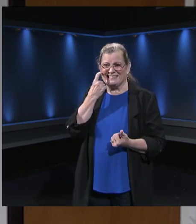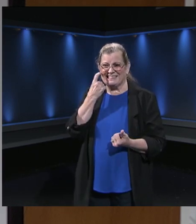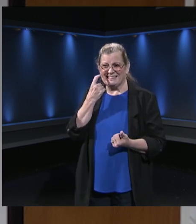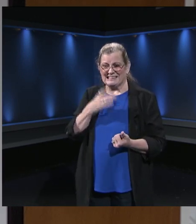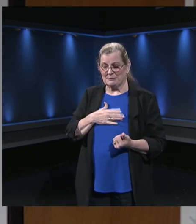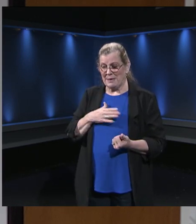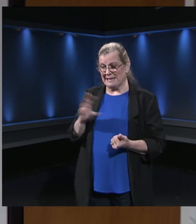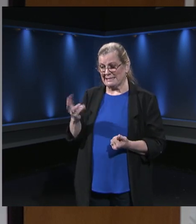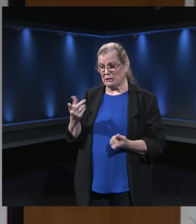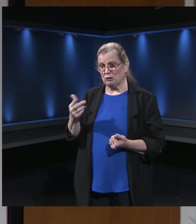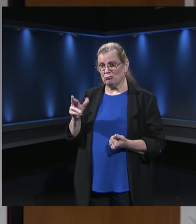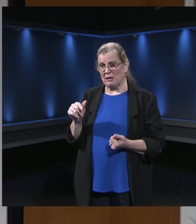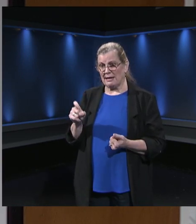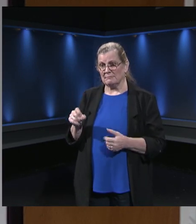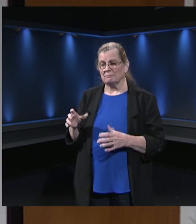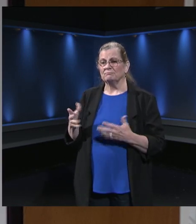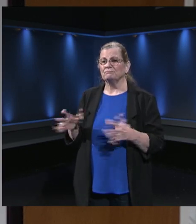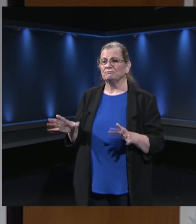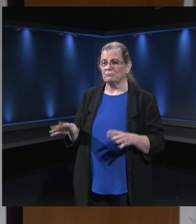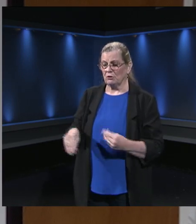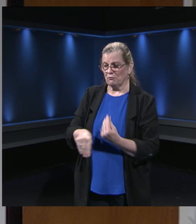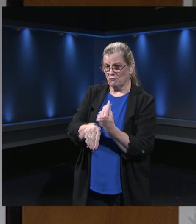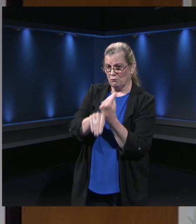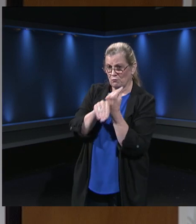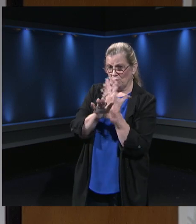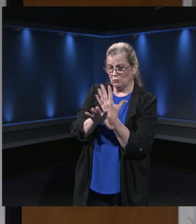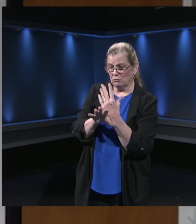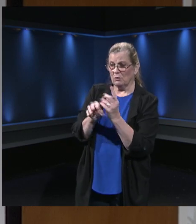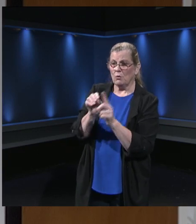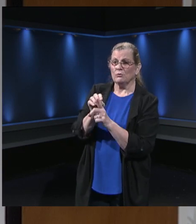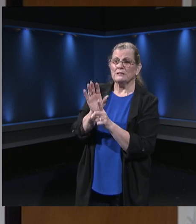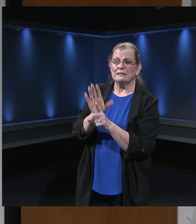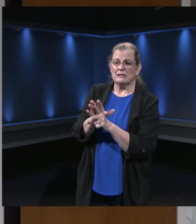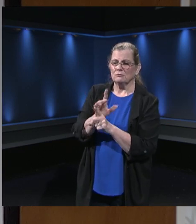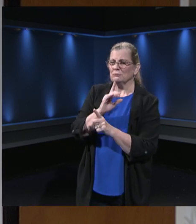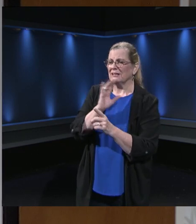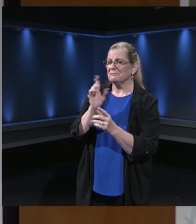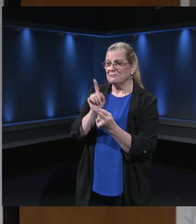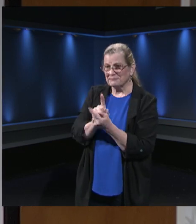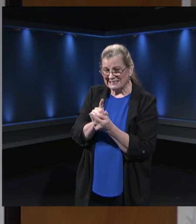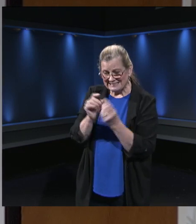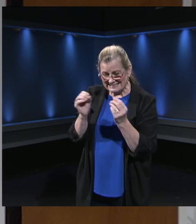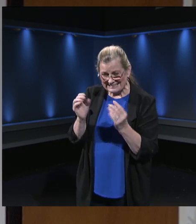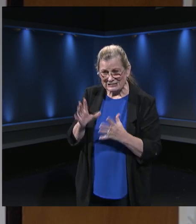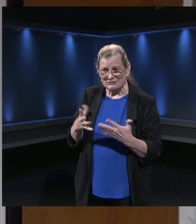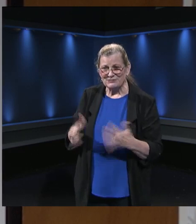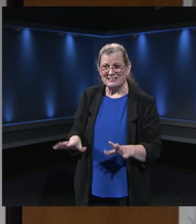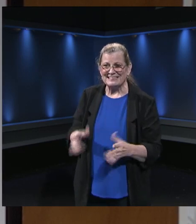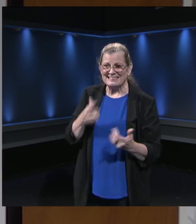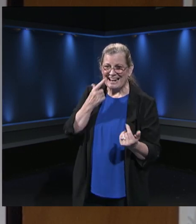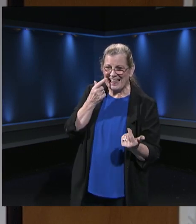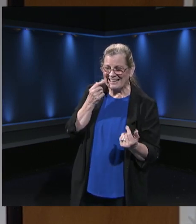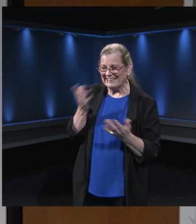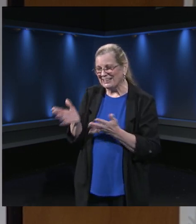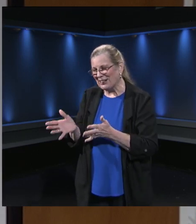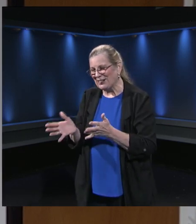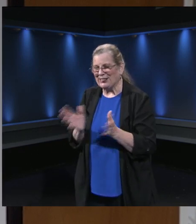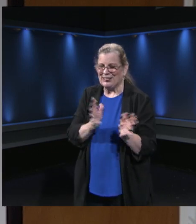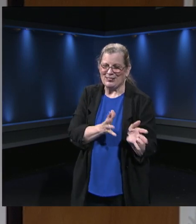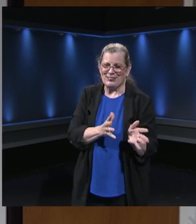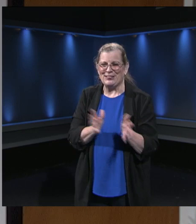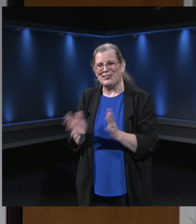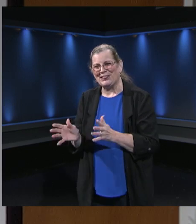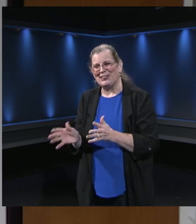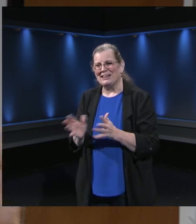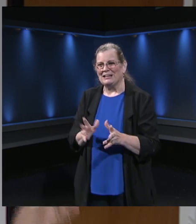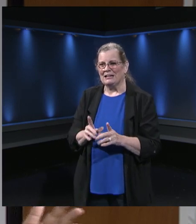able to do his virtual orientation, which was great. He got to meet his teacher. She told a little joke. He told a little joke. I tried to stay out of the camera.